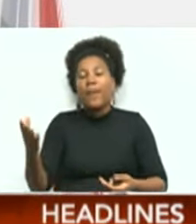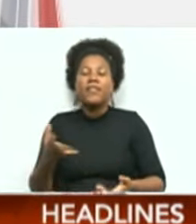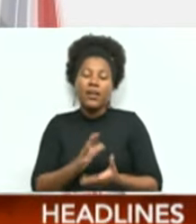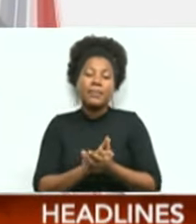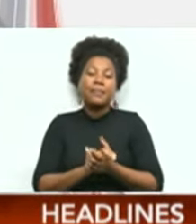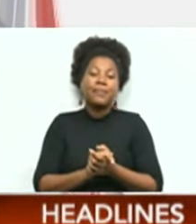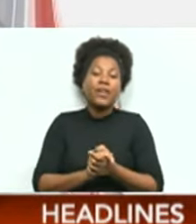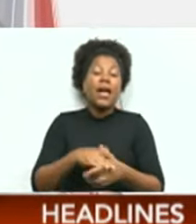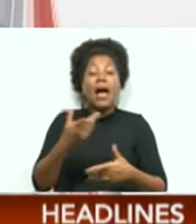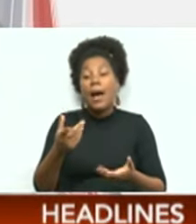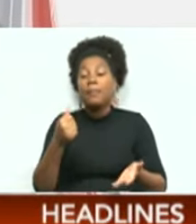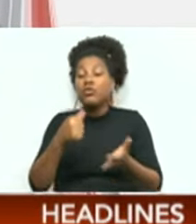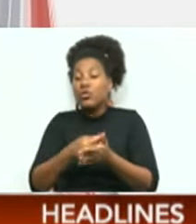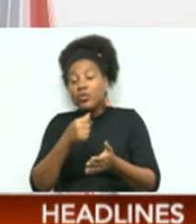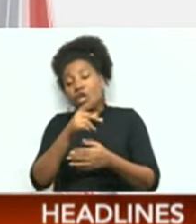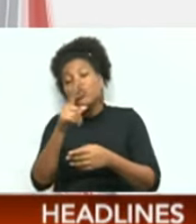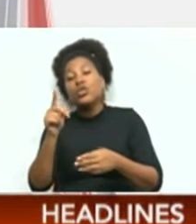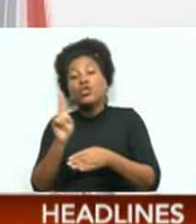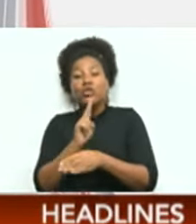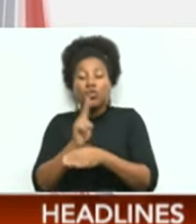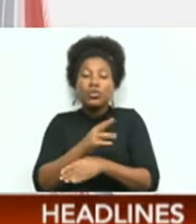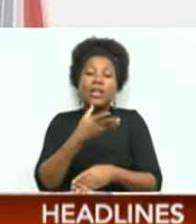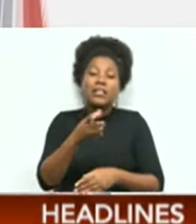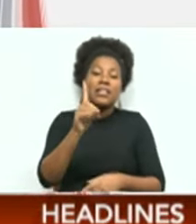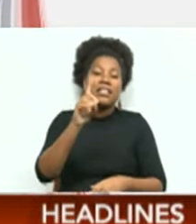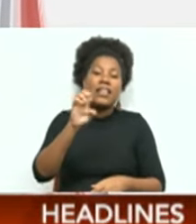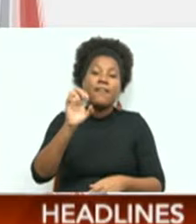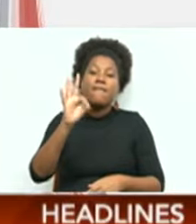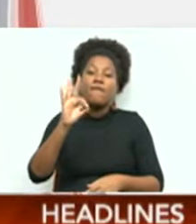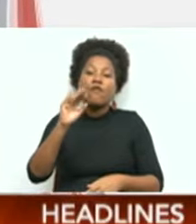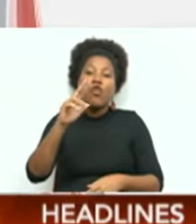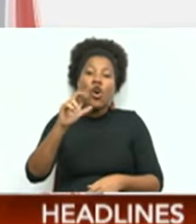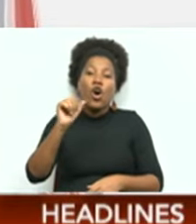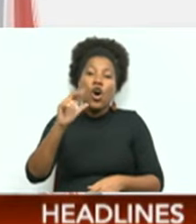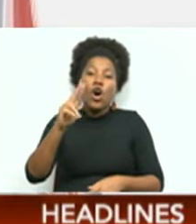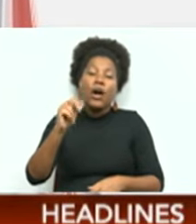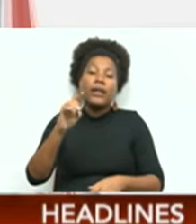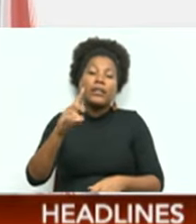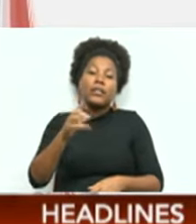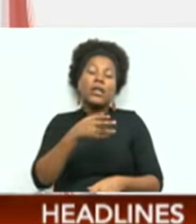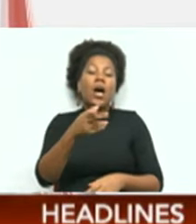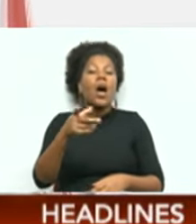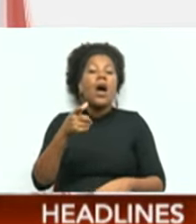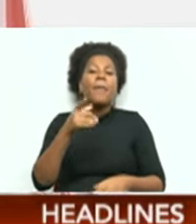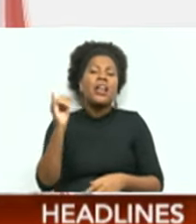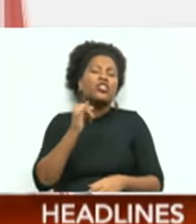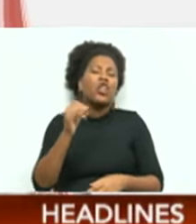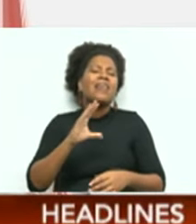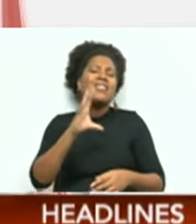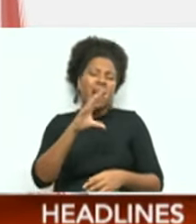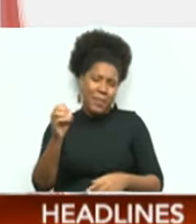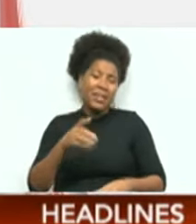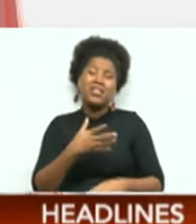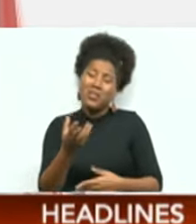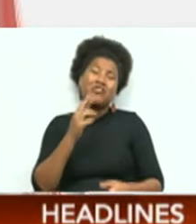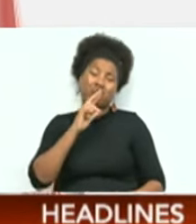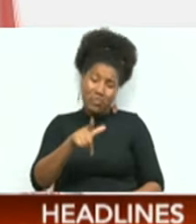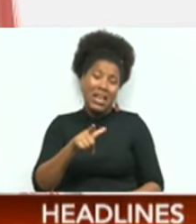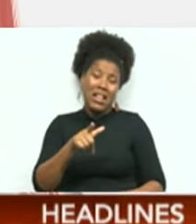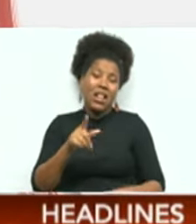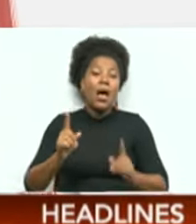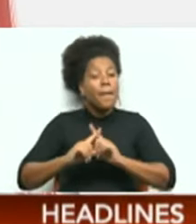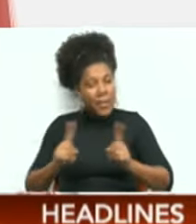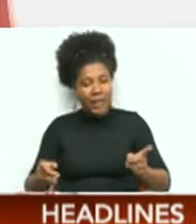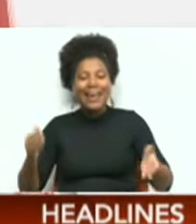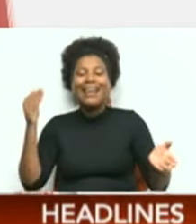defraud insurance companies. We have plenty of them. have two or three of those. So it's a real thing. But again,